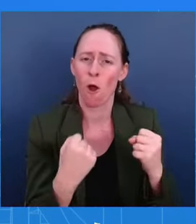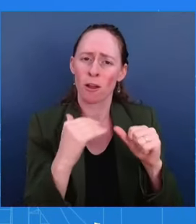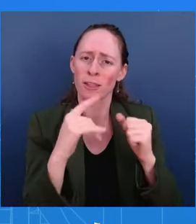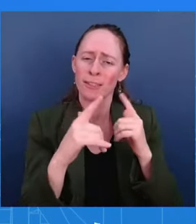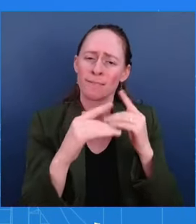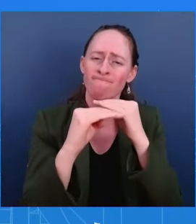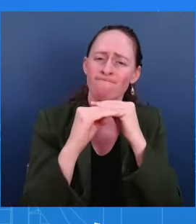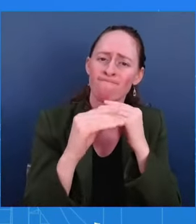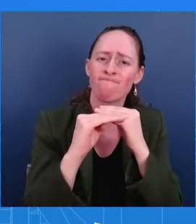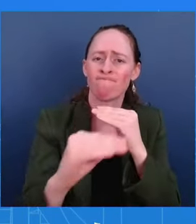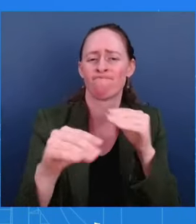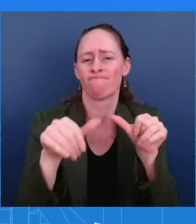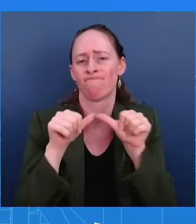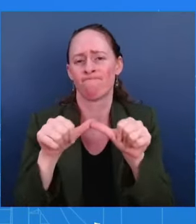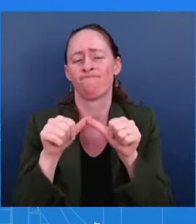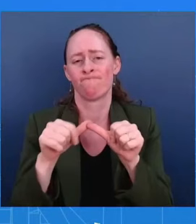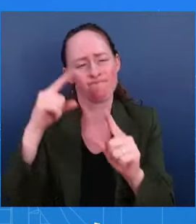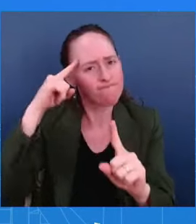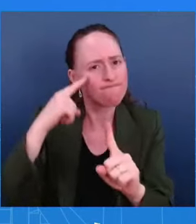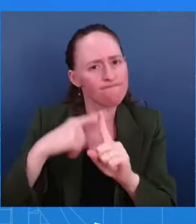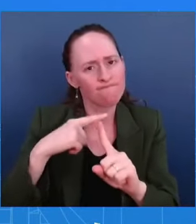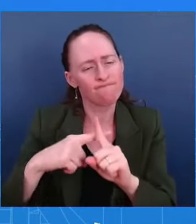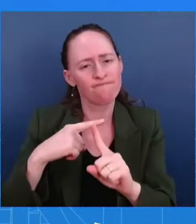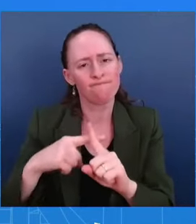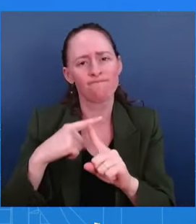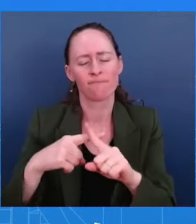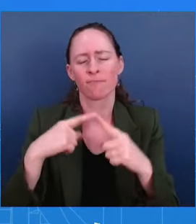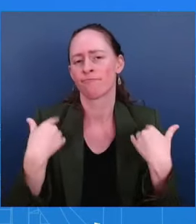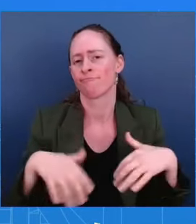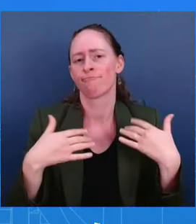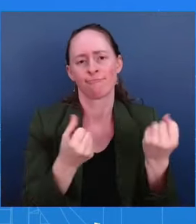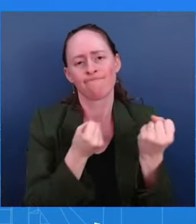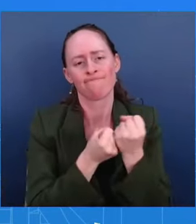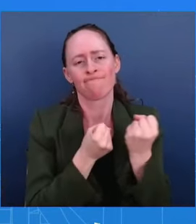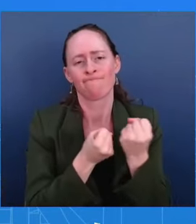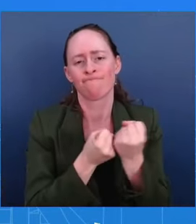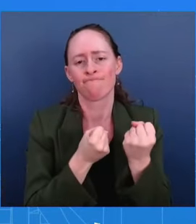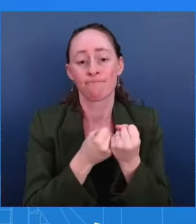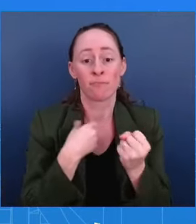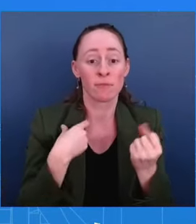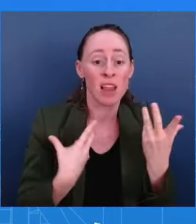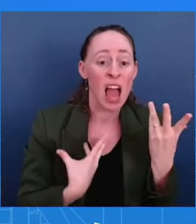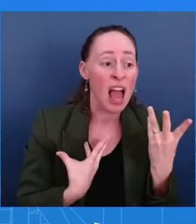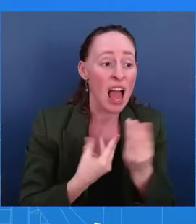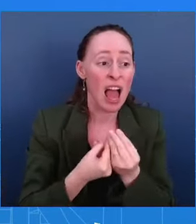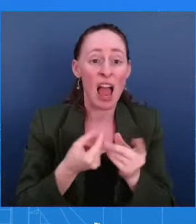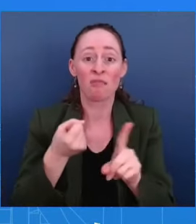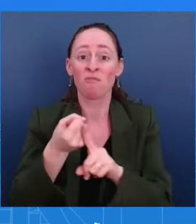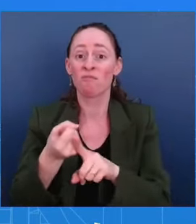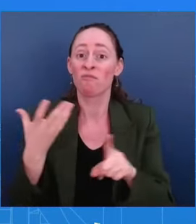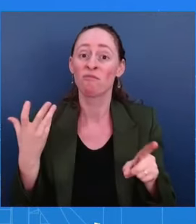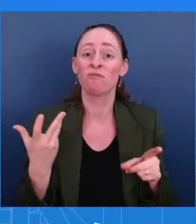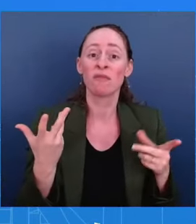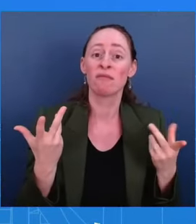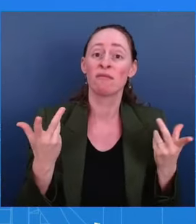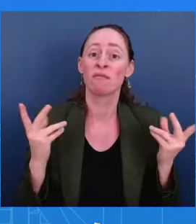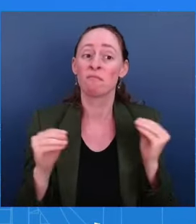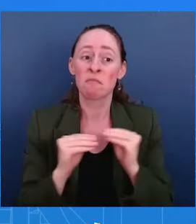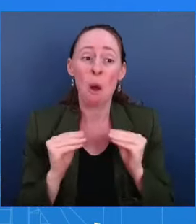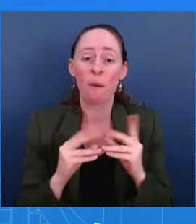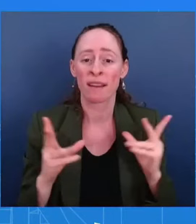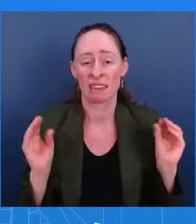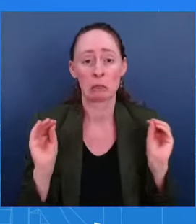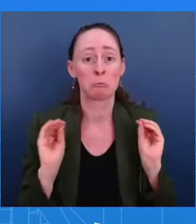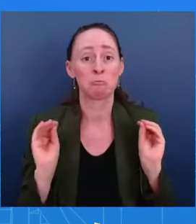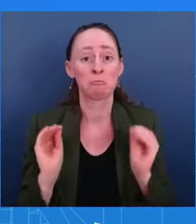life. I don't have anything else to add beyond that, and I'll just leave it there for now. Has the President